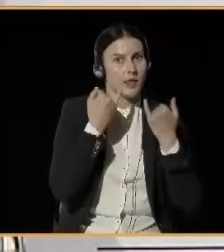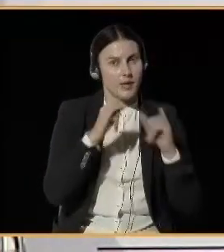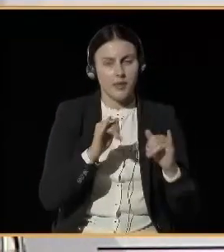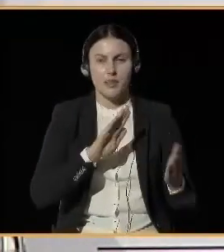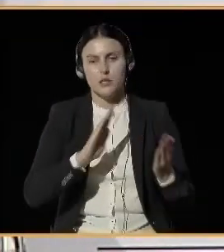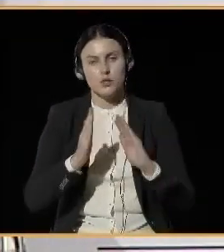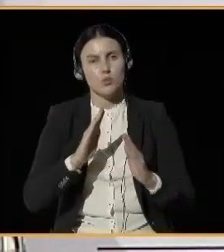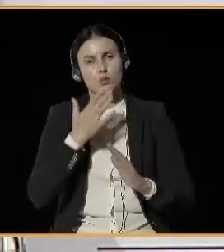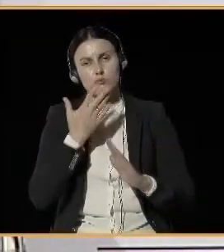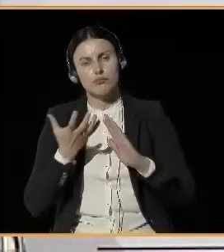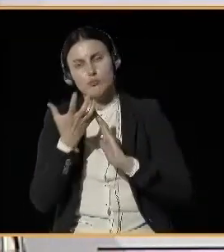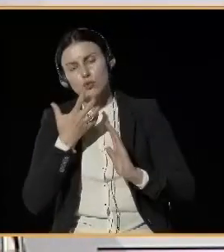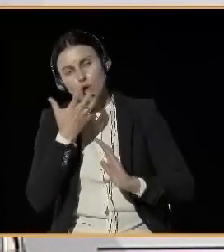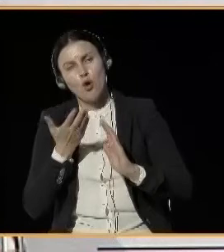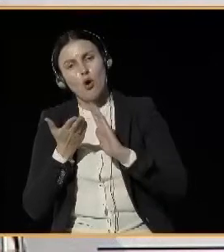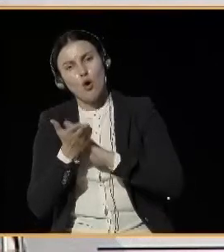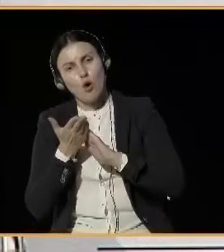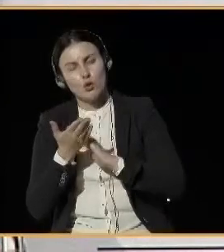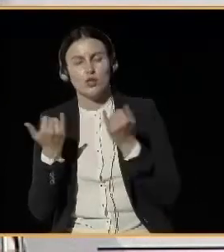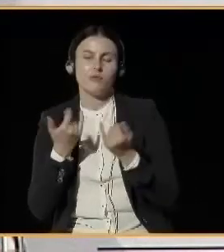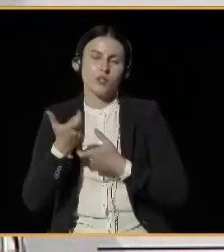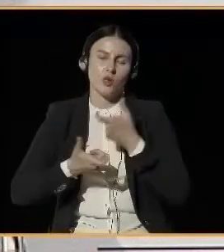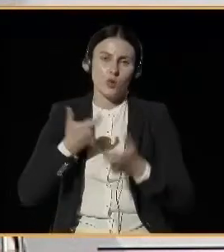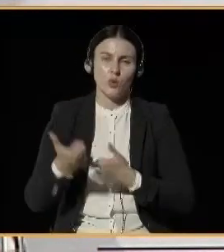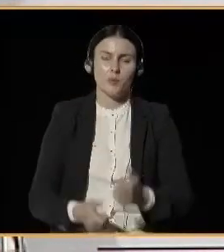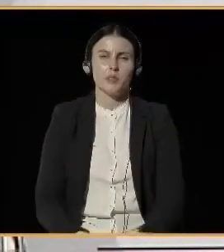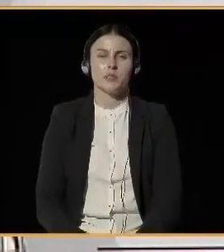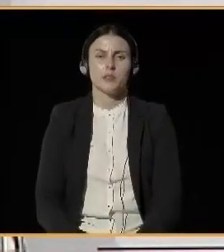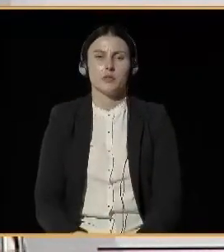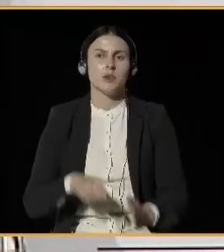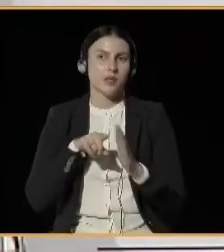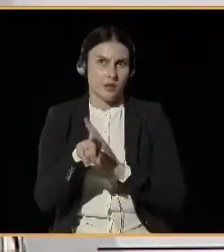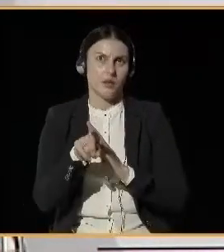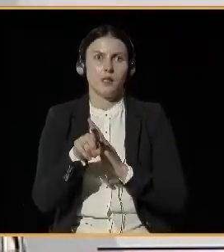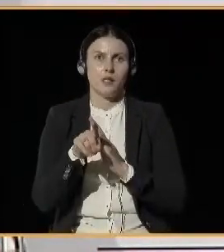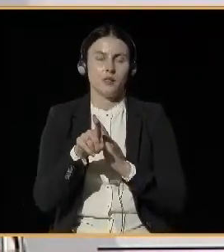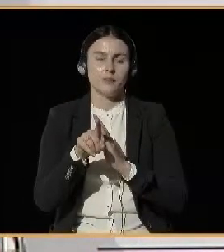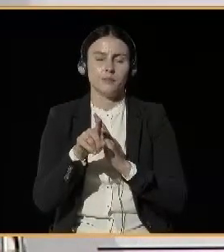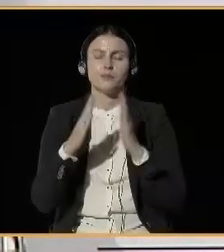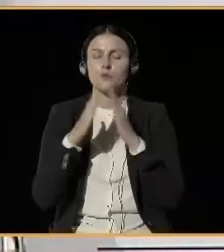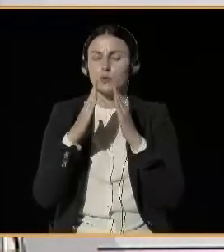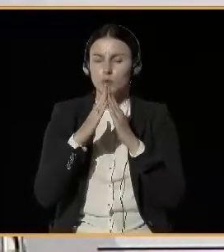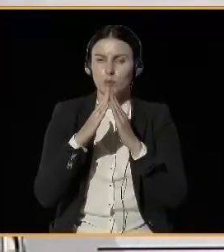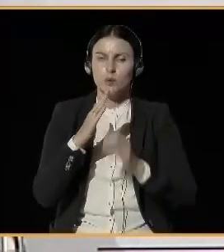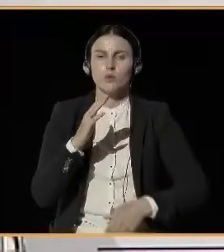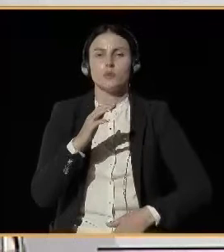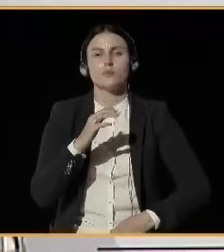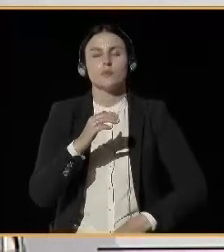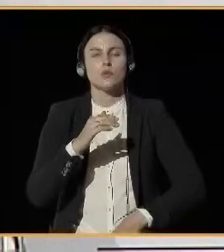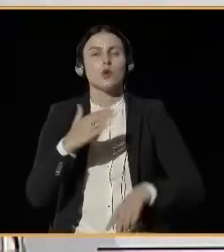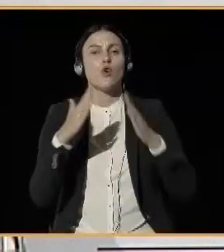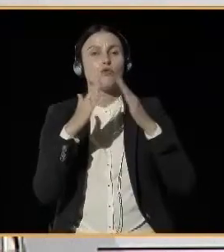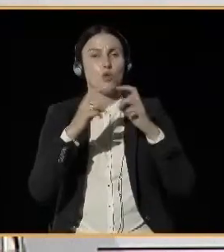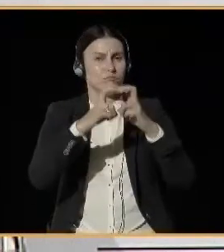for space heating. But with those big villas, it's a major